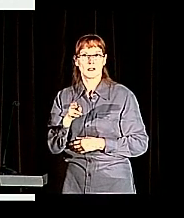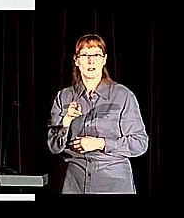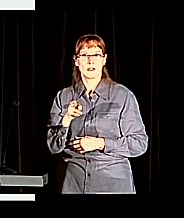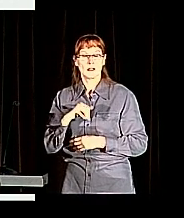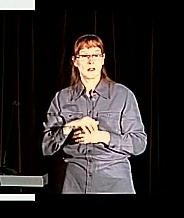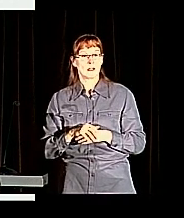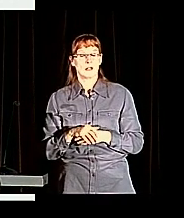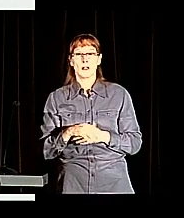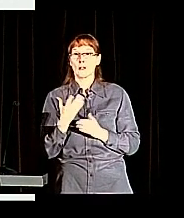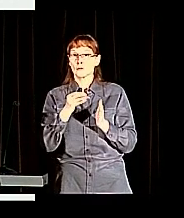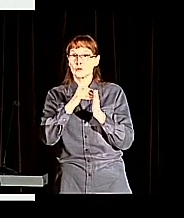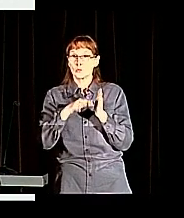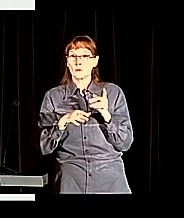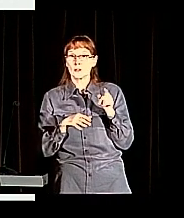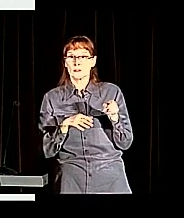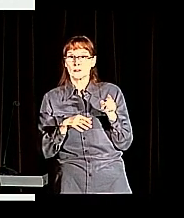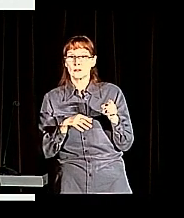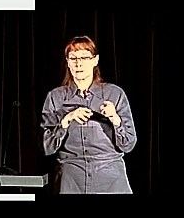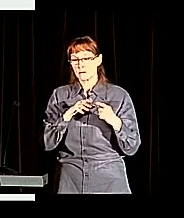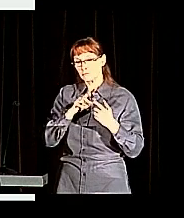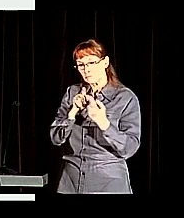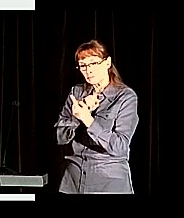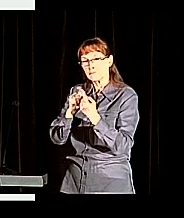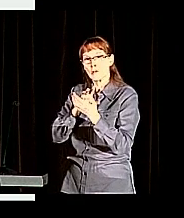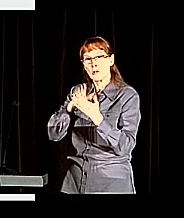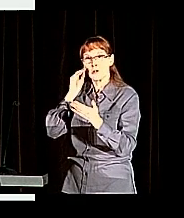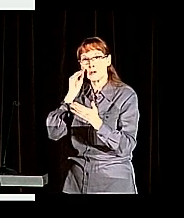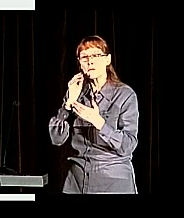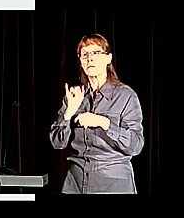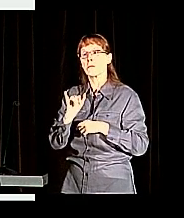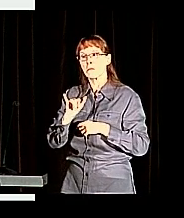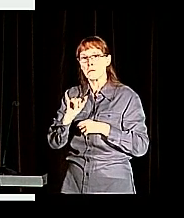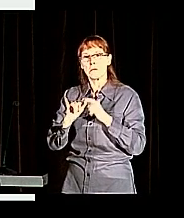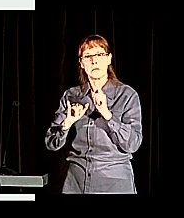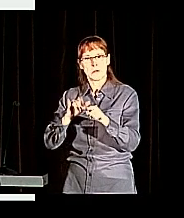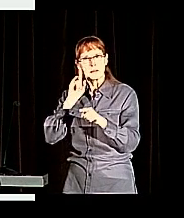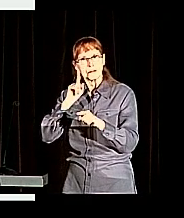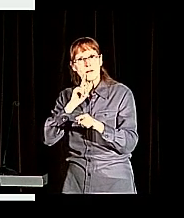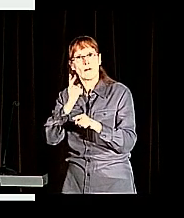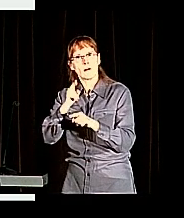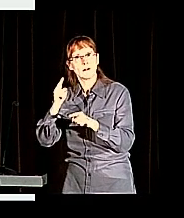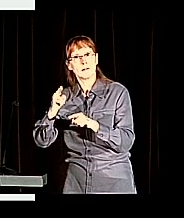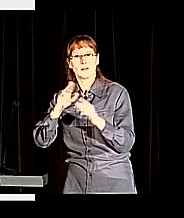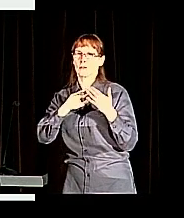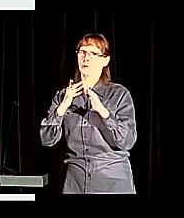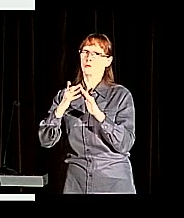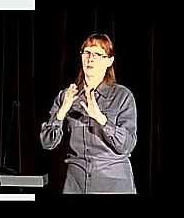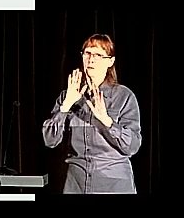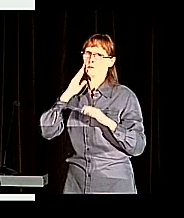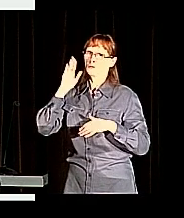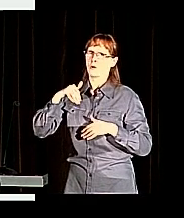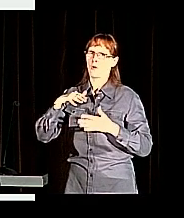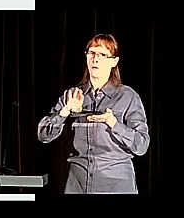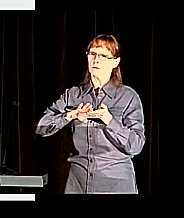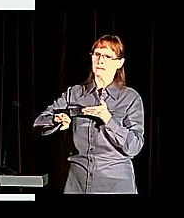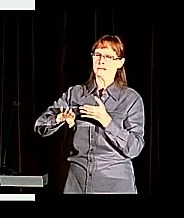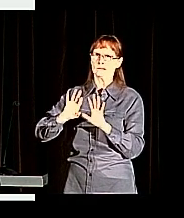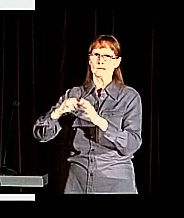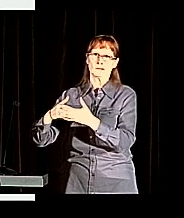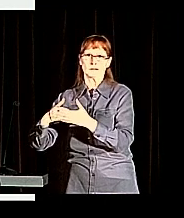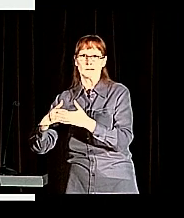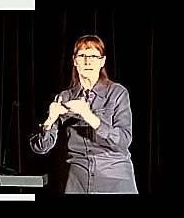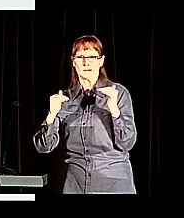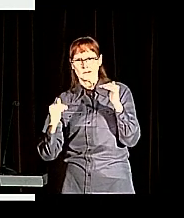is learning how to work with these not disenfranchised and marginalized communities. So, we take everyone.